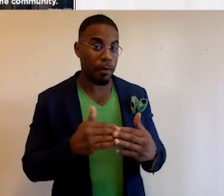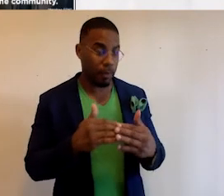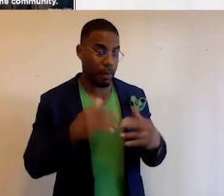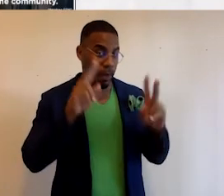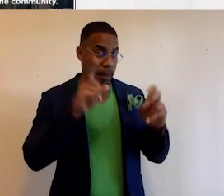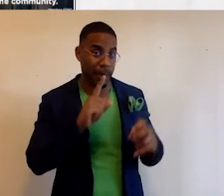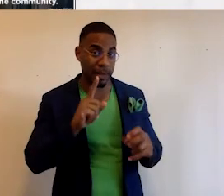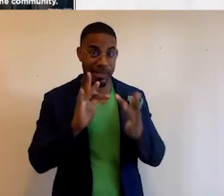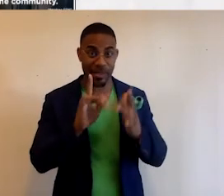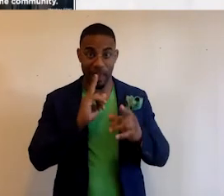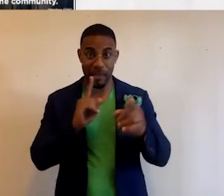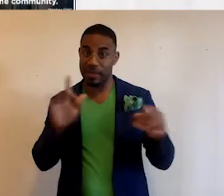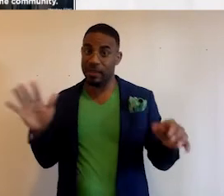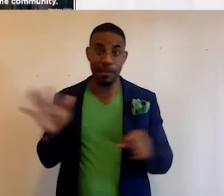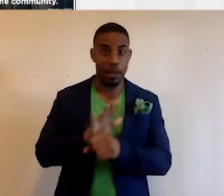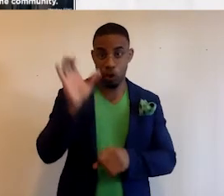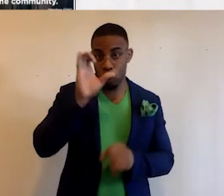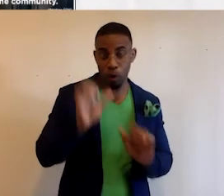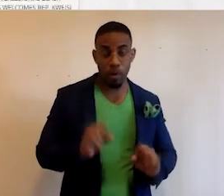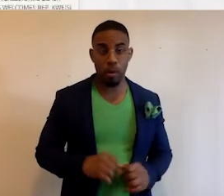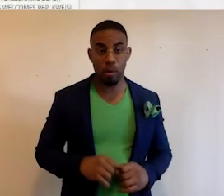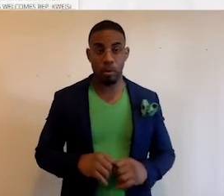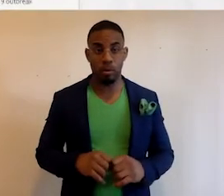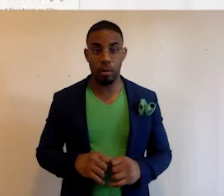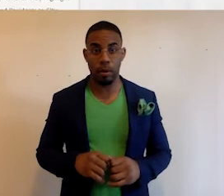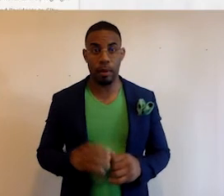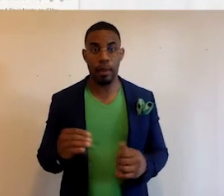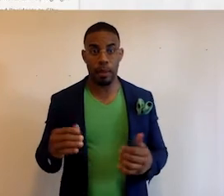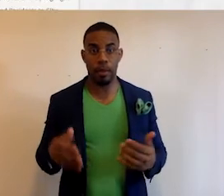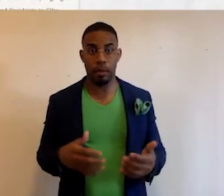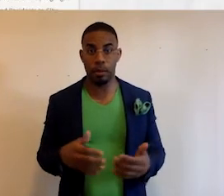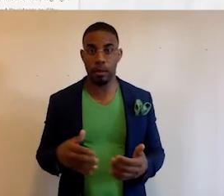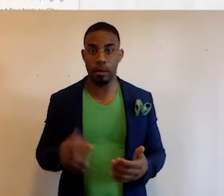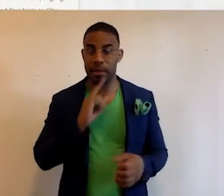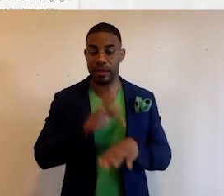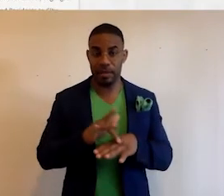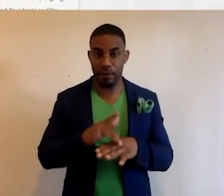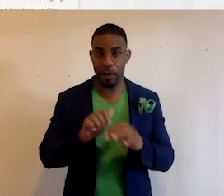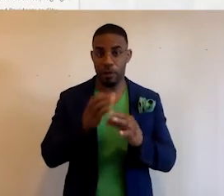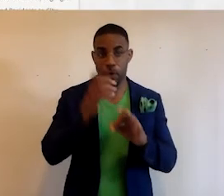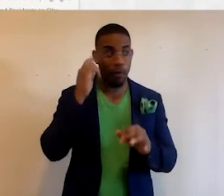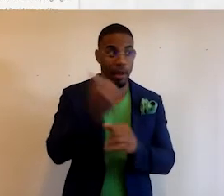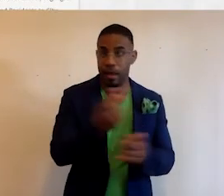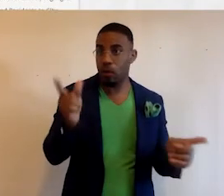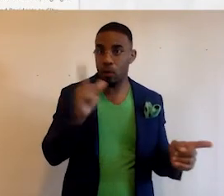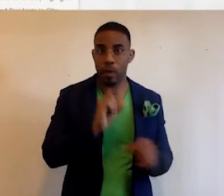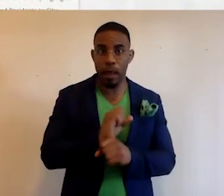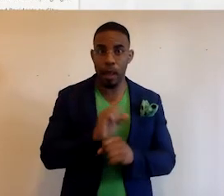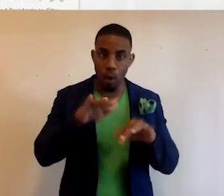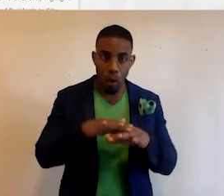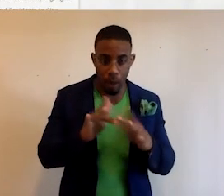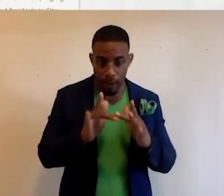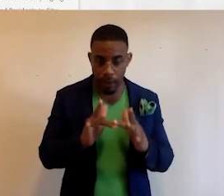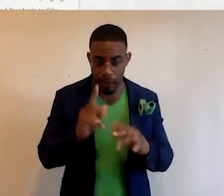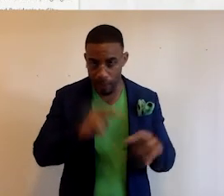is. The site is completely searchable and it's available and free for anyone to actually go on the